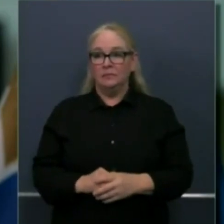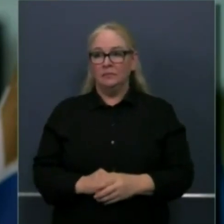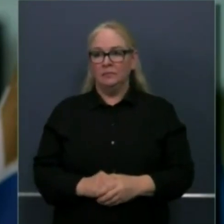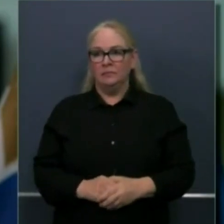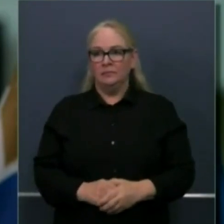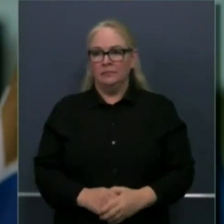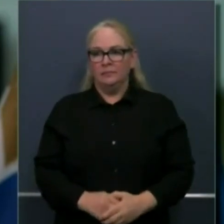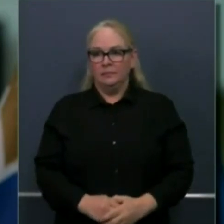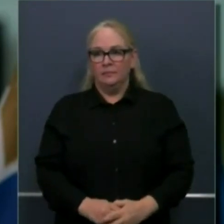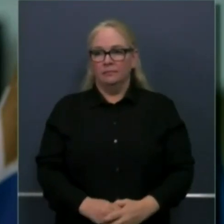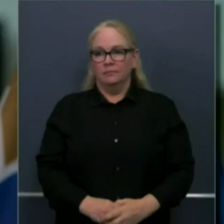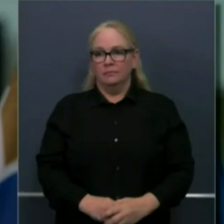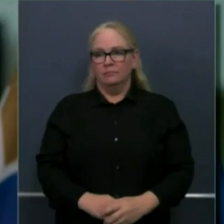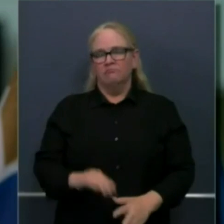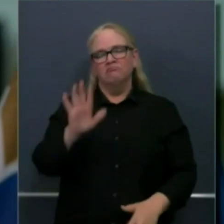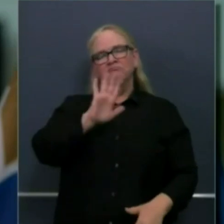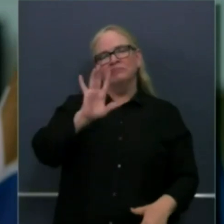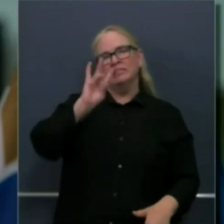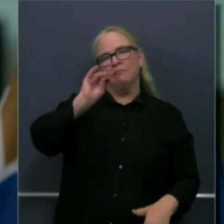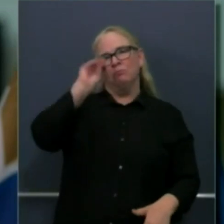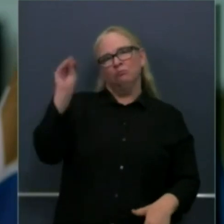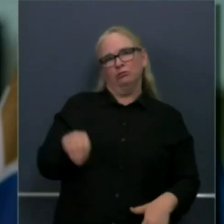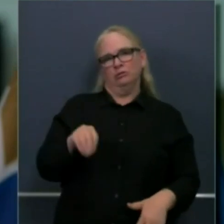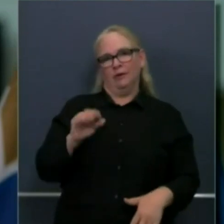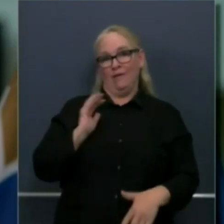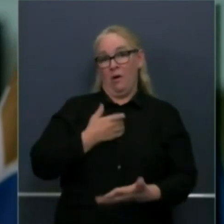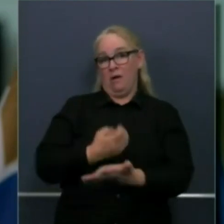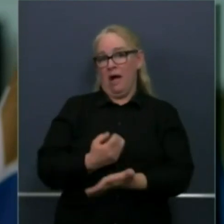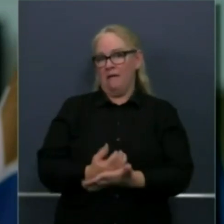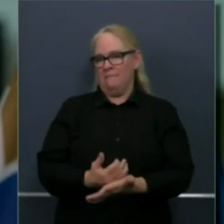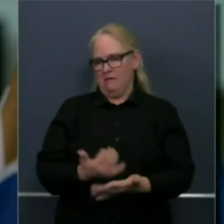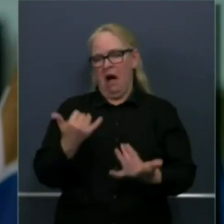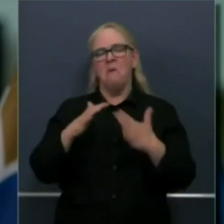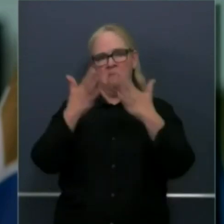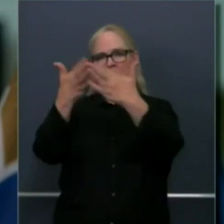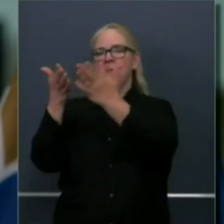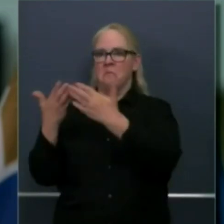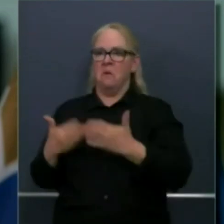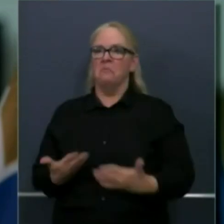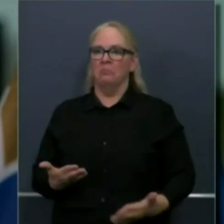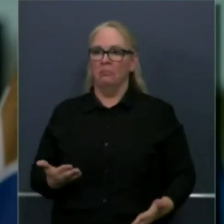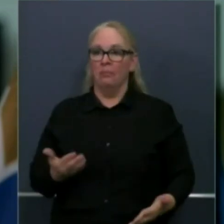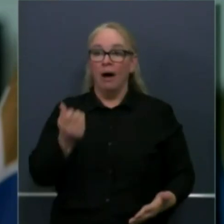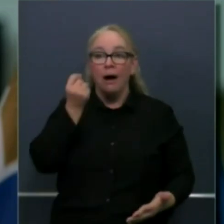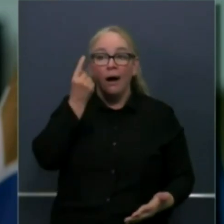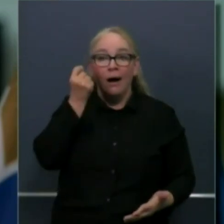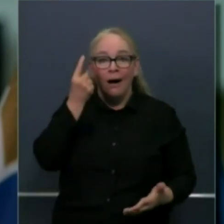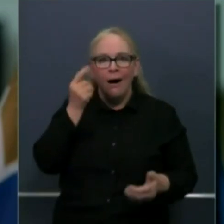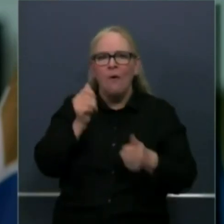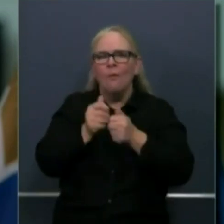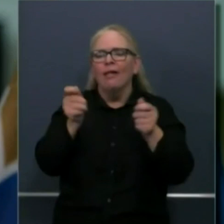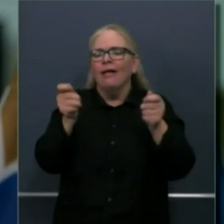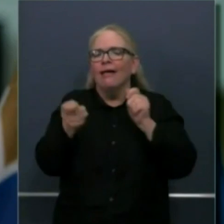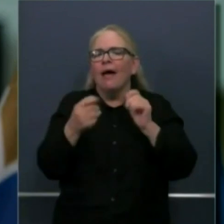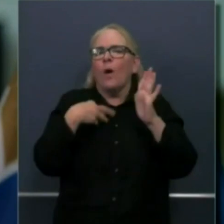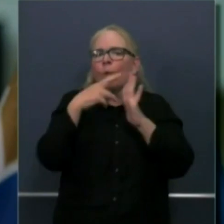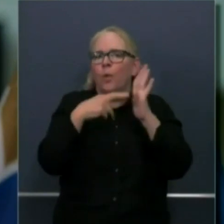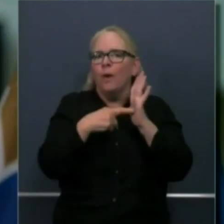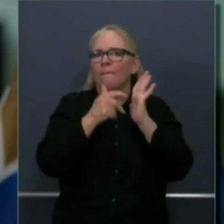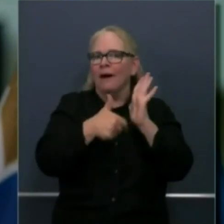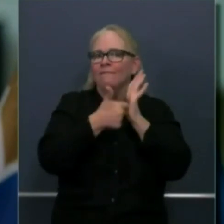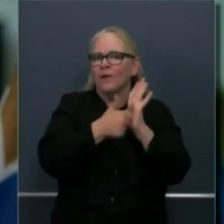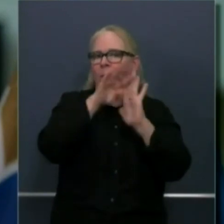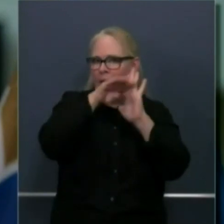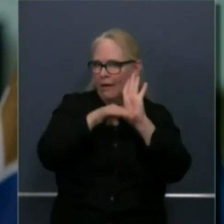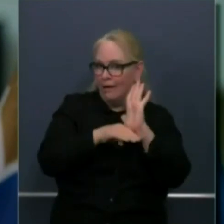modifications and I'm sober with modifications today we're announcing additional modifications